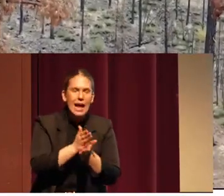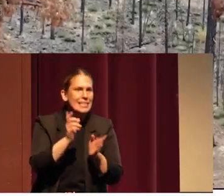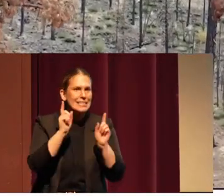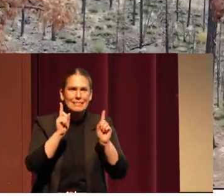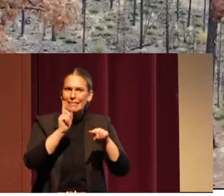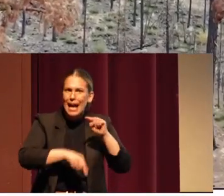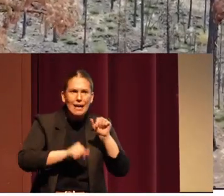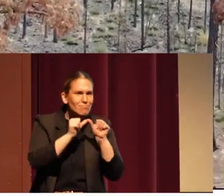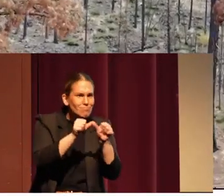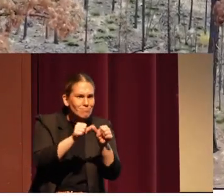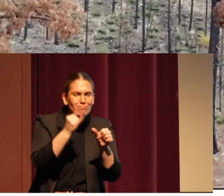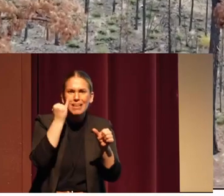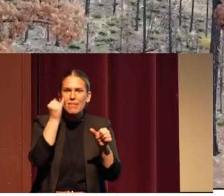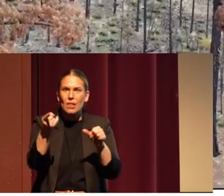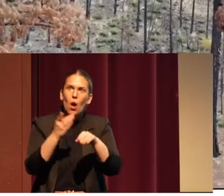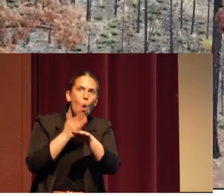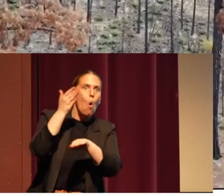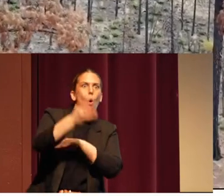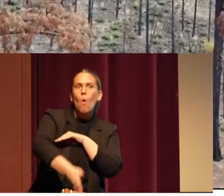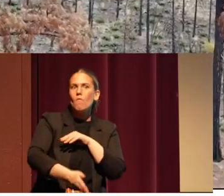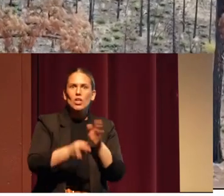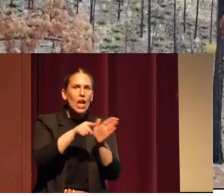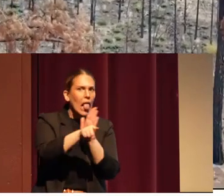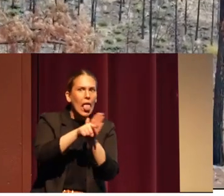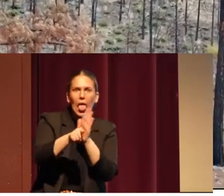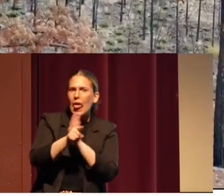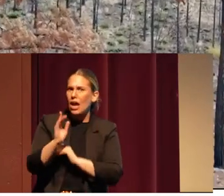our old reservation.